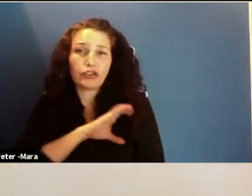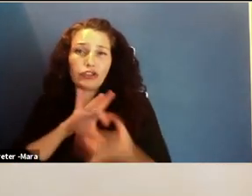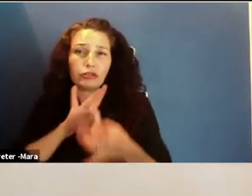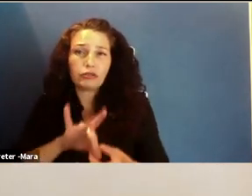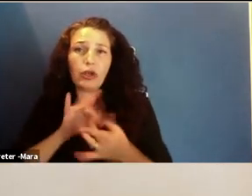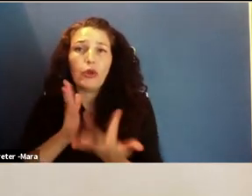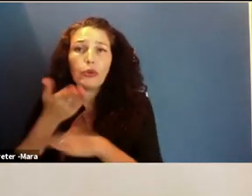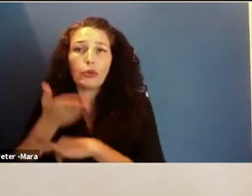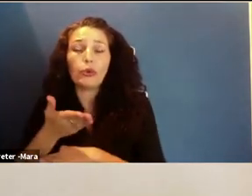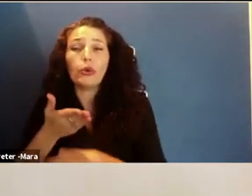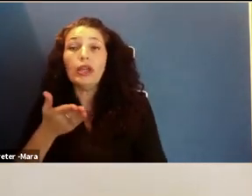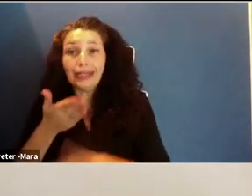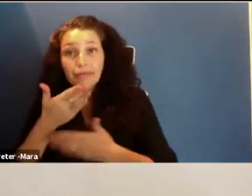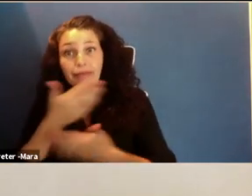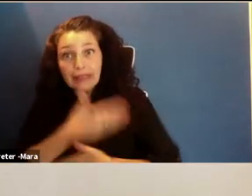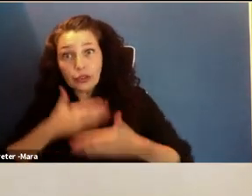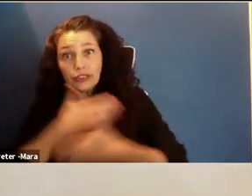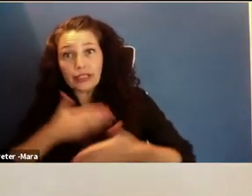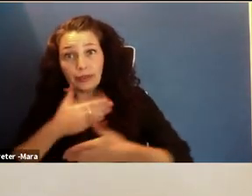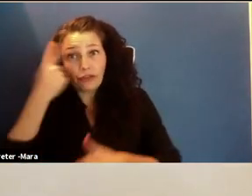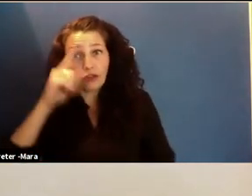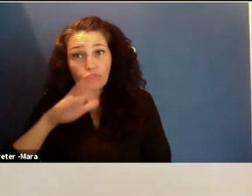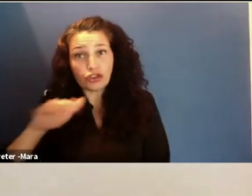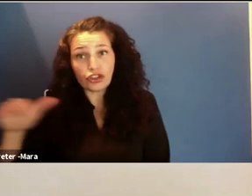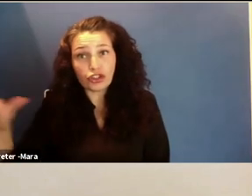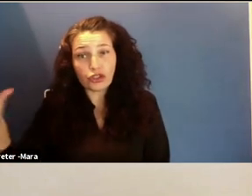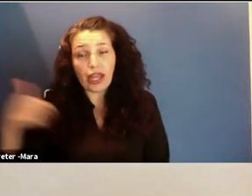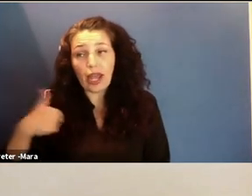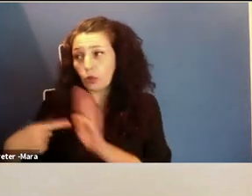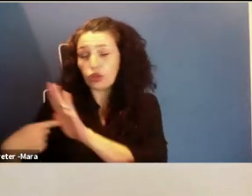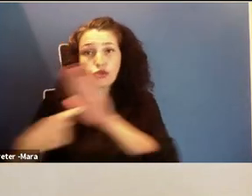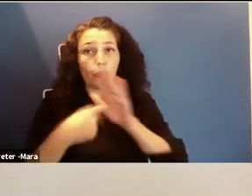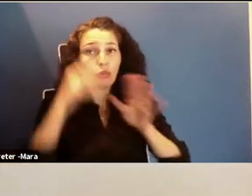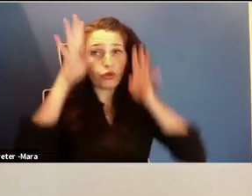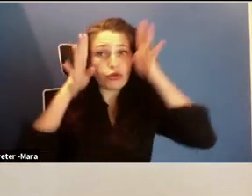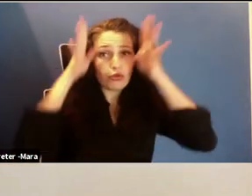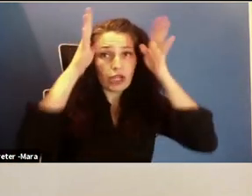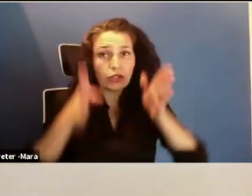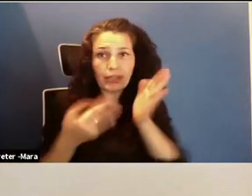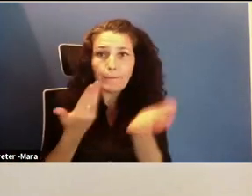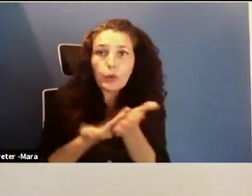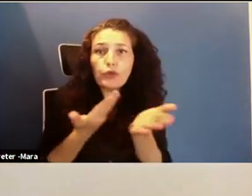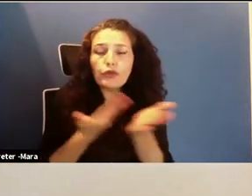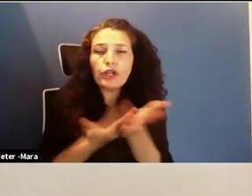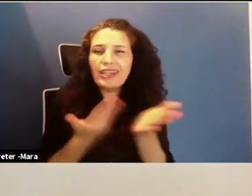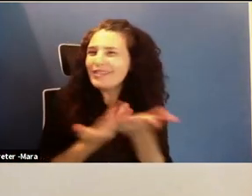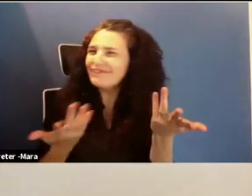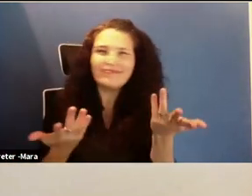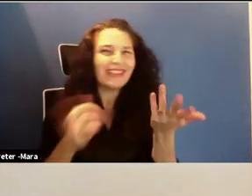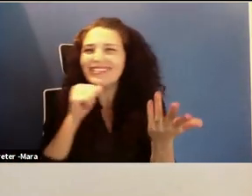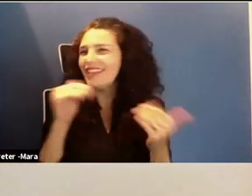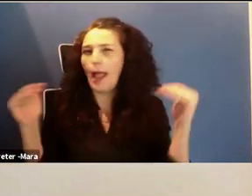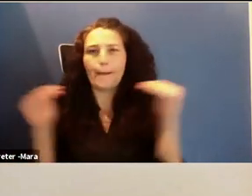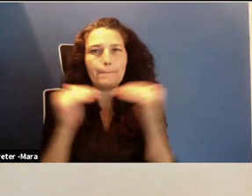kids. I could take it directly to the creators and show it to them and prove that we are showing a very imbalanced